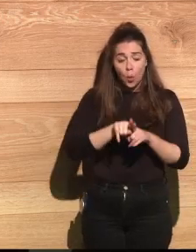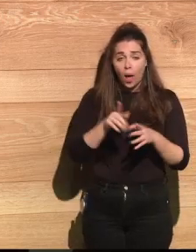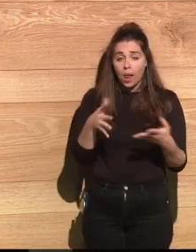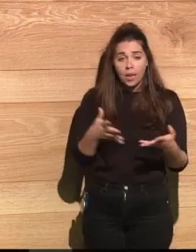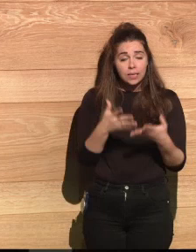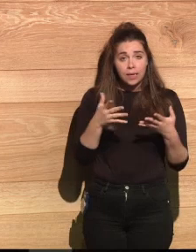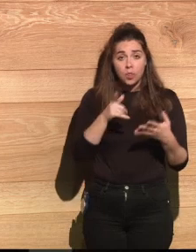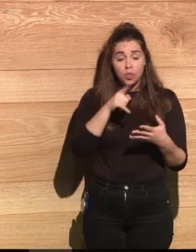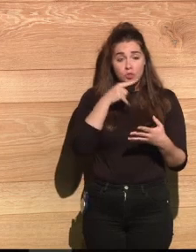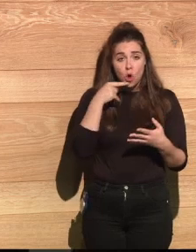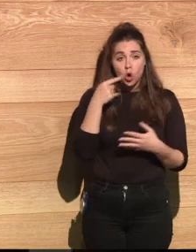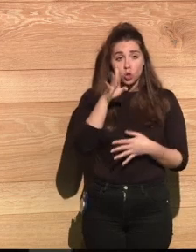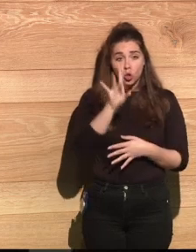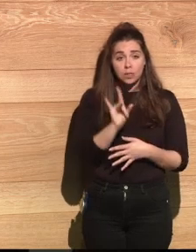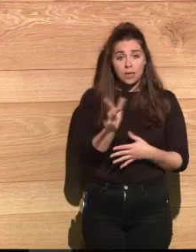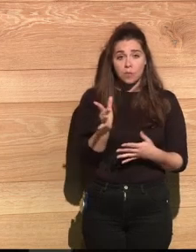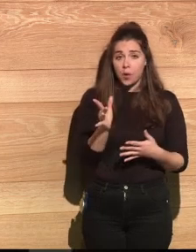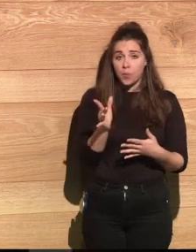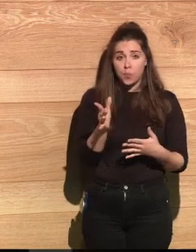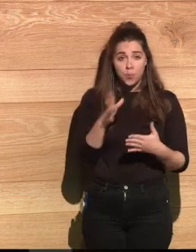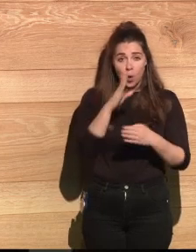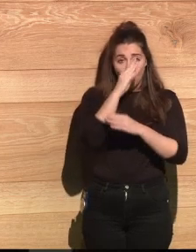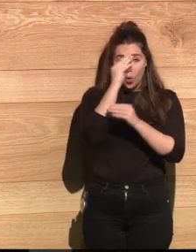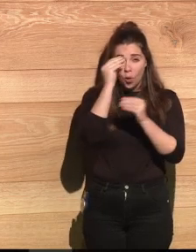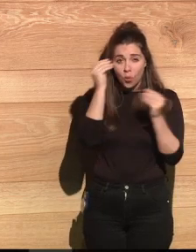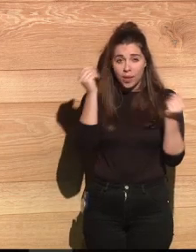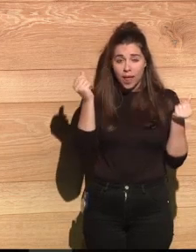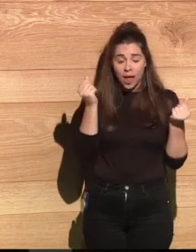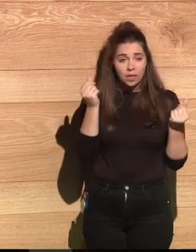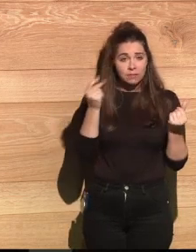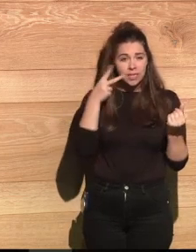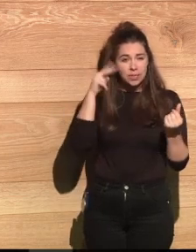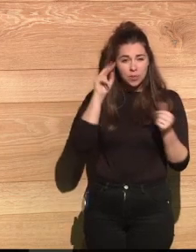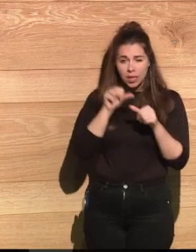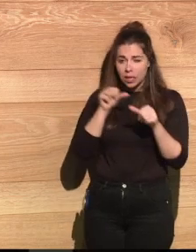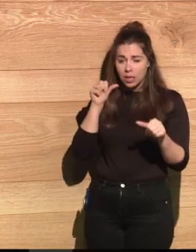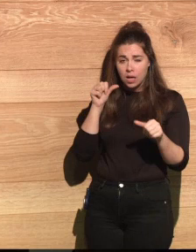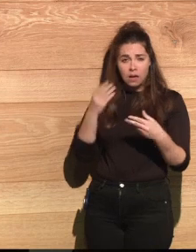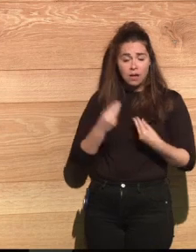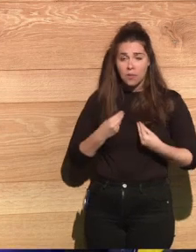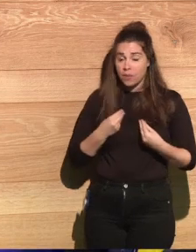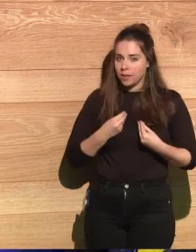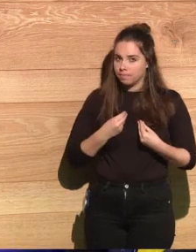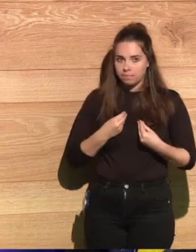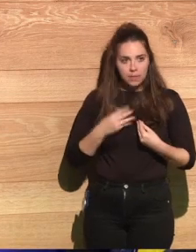should never forget what we experienced. That should be the lesson for